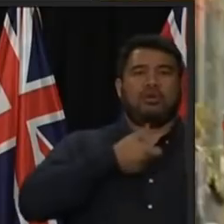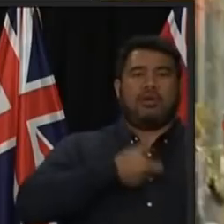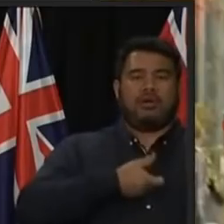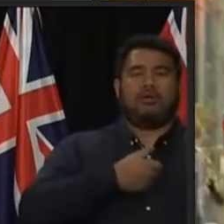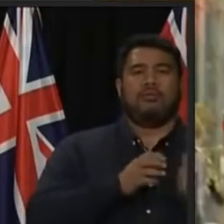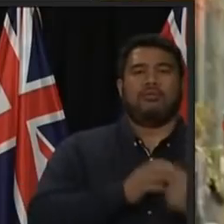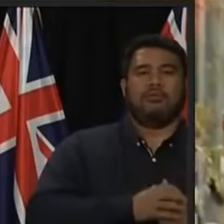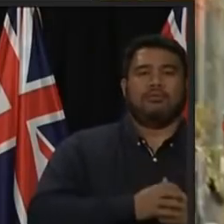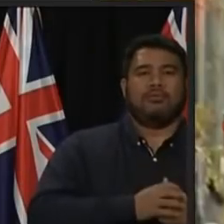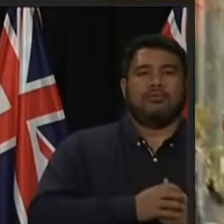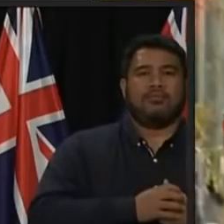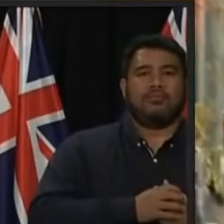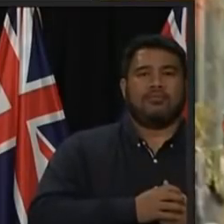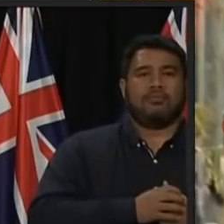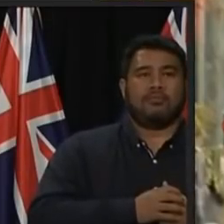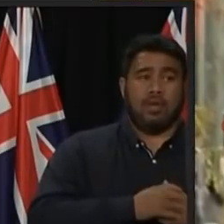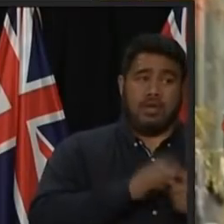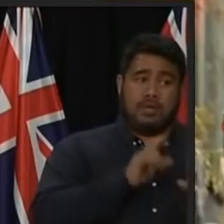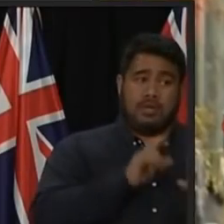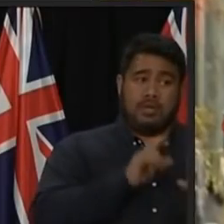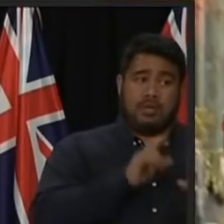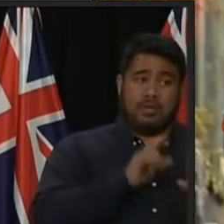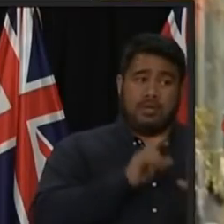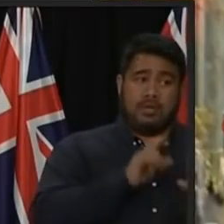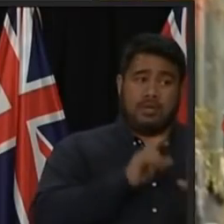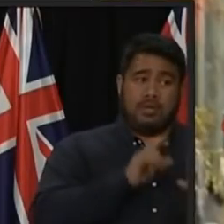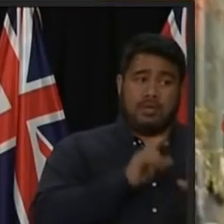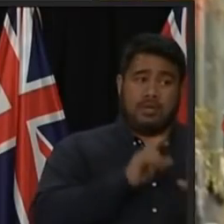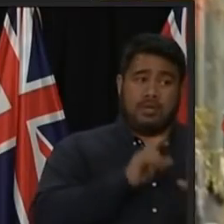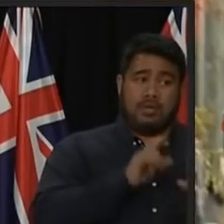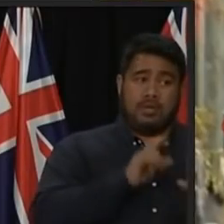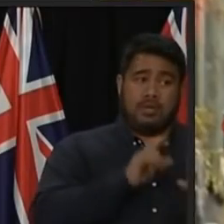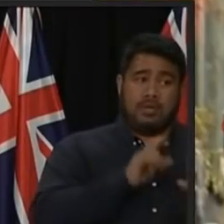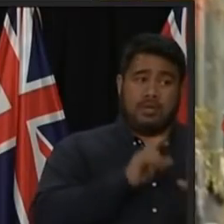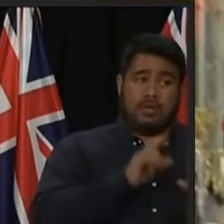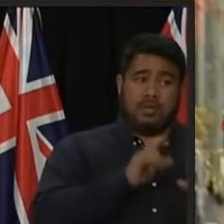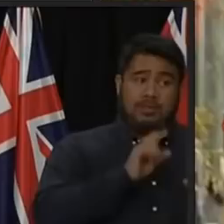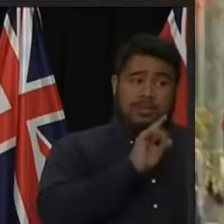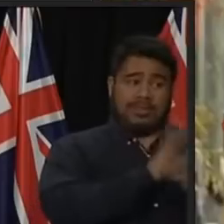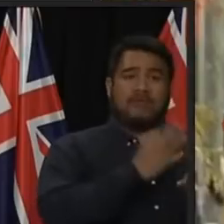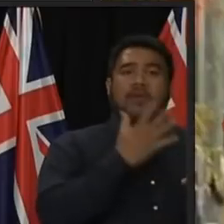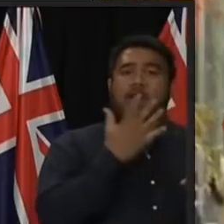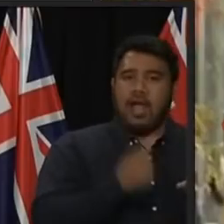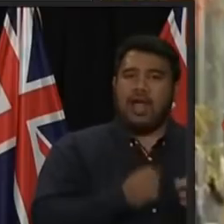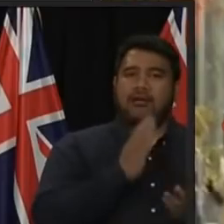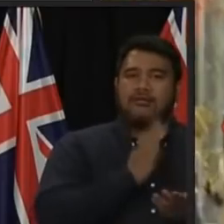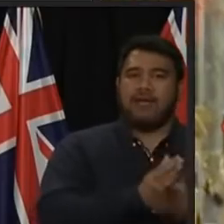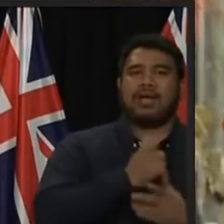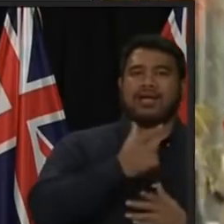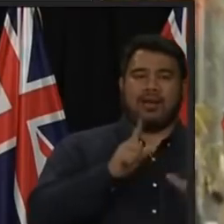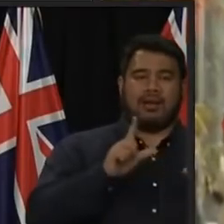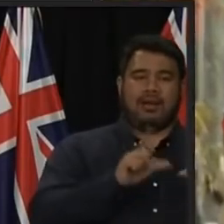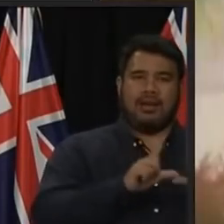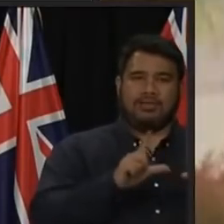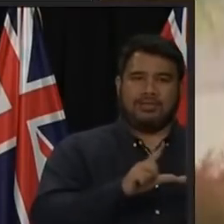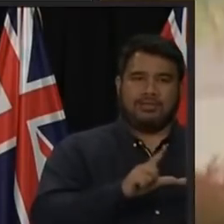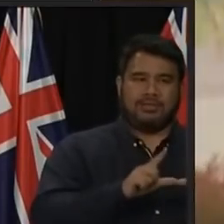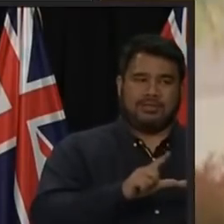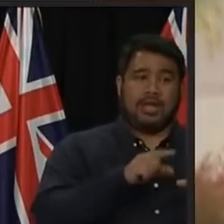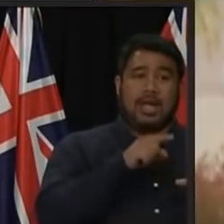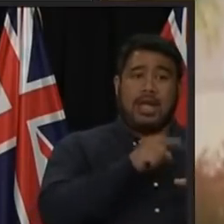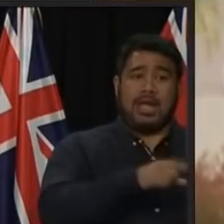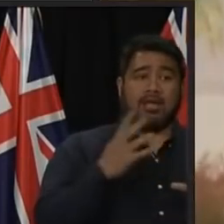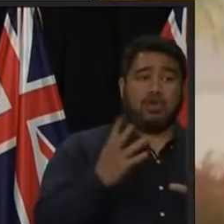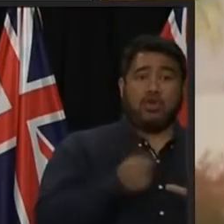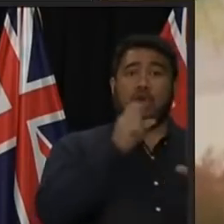in possession of a gun license i mean san francisco the planet sorry i fucked that up i'm advised that this was acquired in november